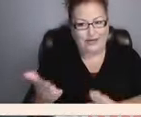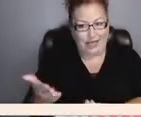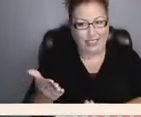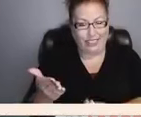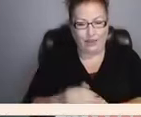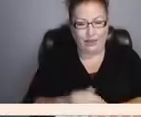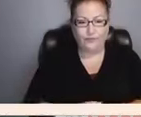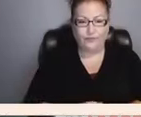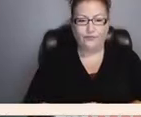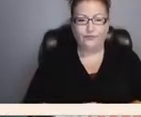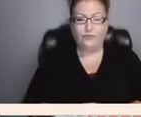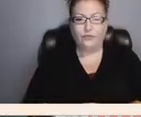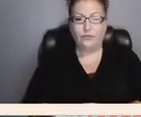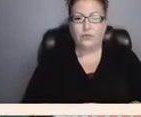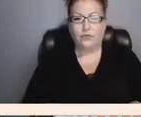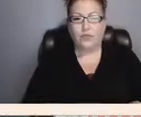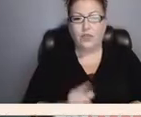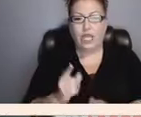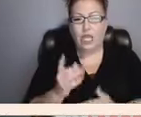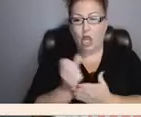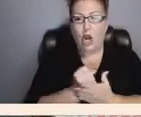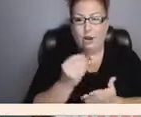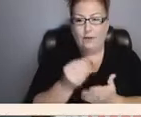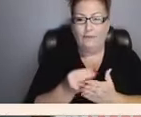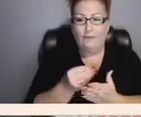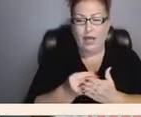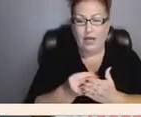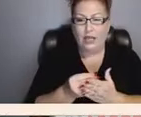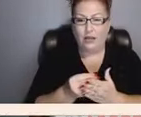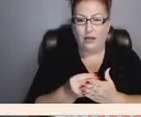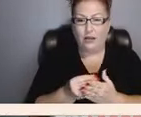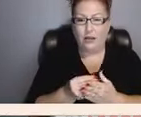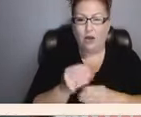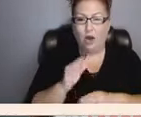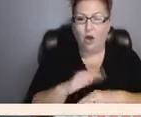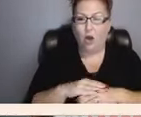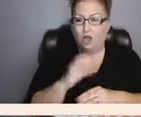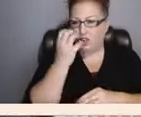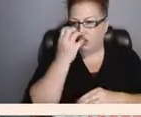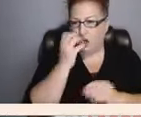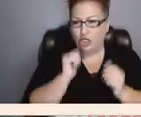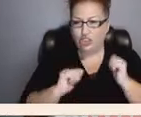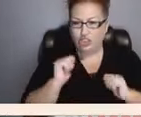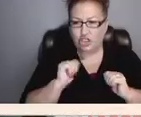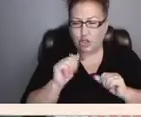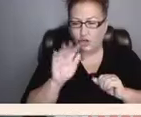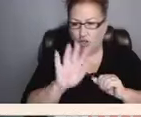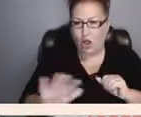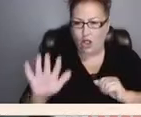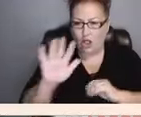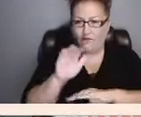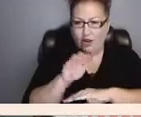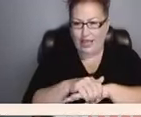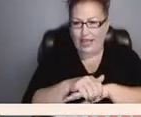He earned money appearing in sideshows throughout England and was experimented on by a lot of doctors and